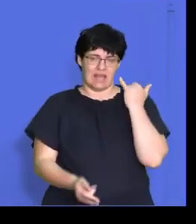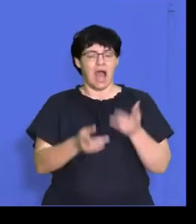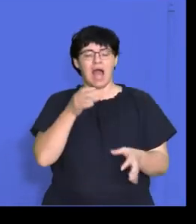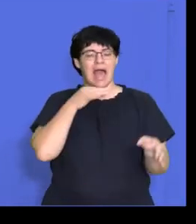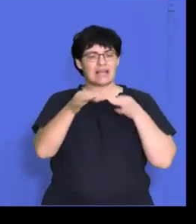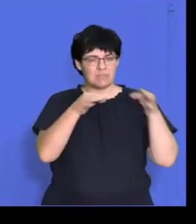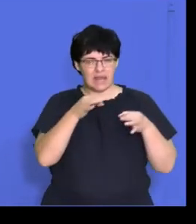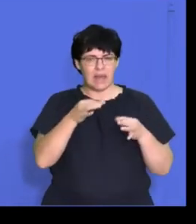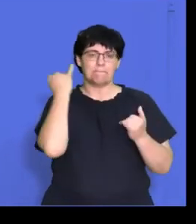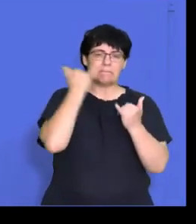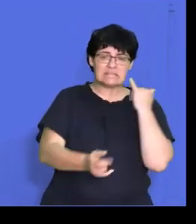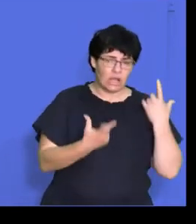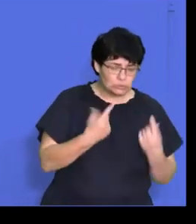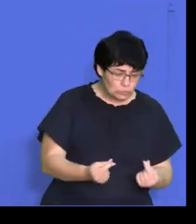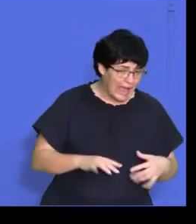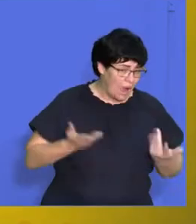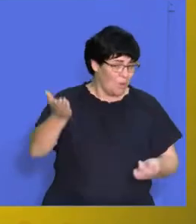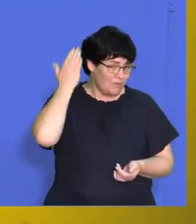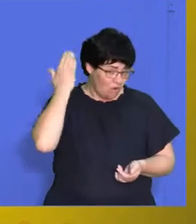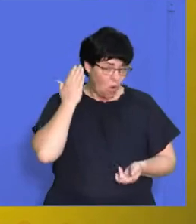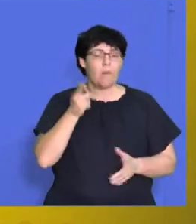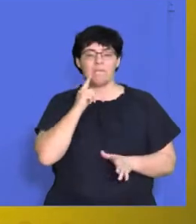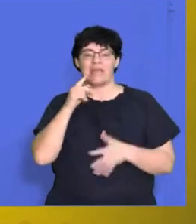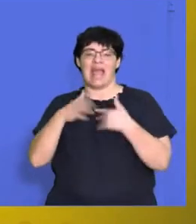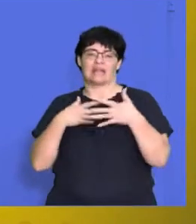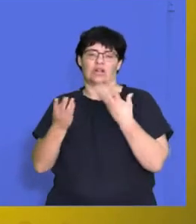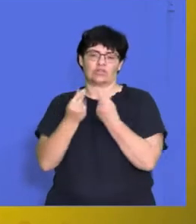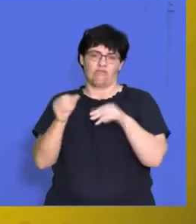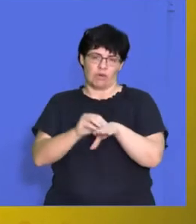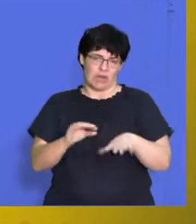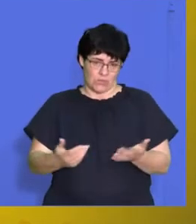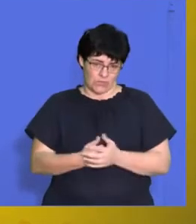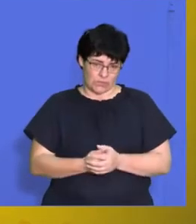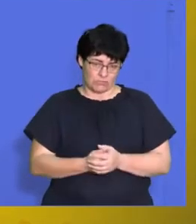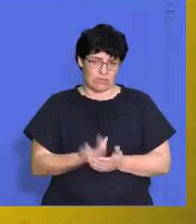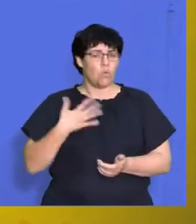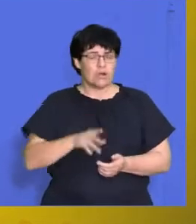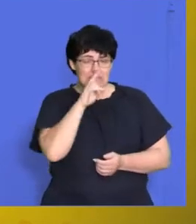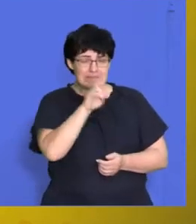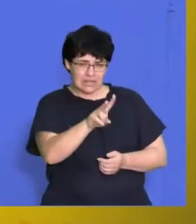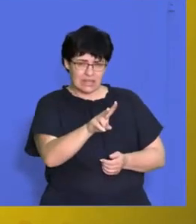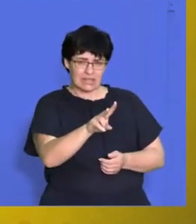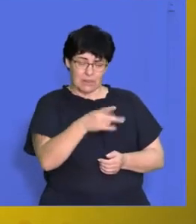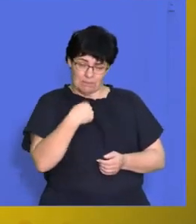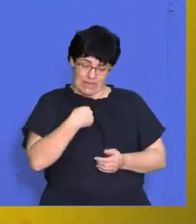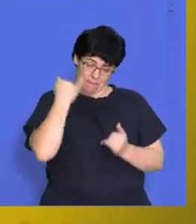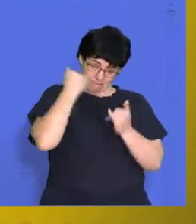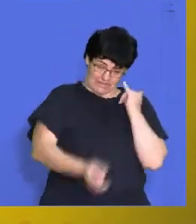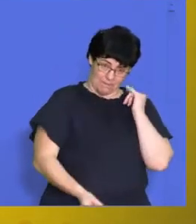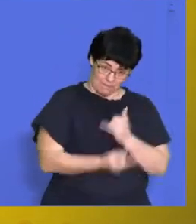how you dealt with it. That's okay. The interviewer wants to see, right, can you take accountability?